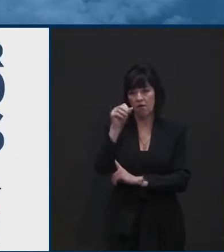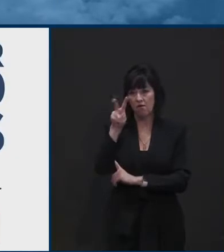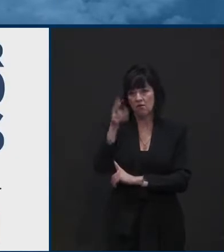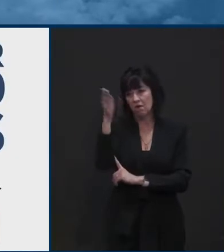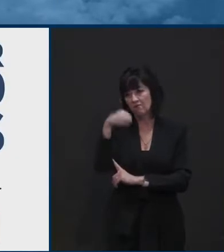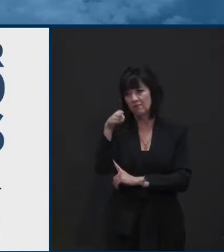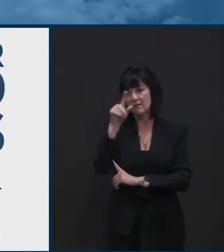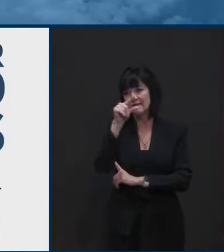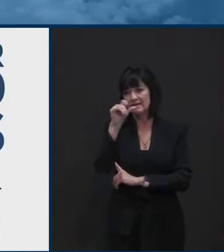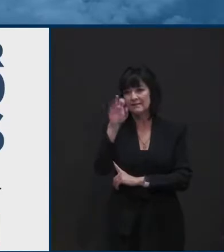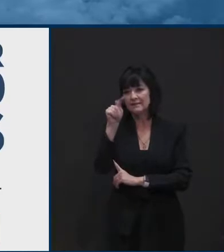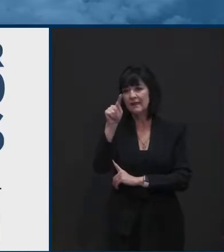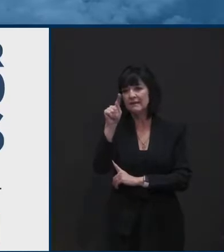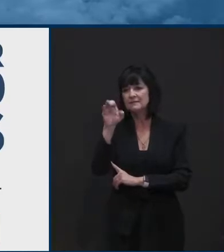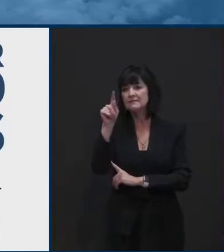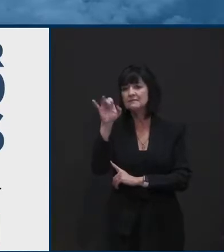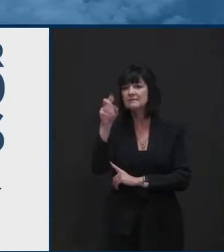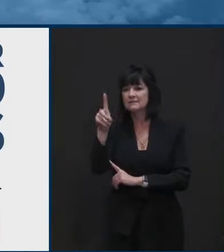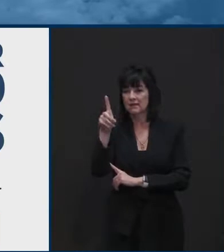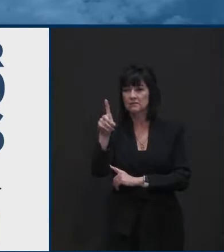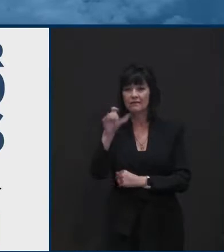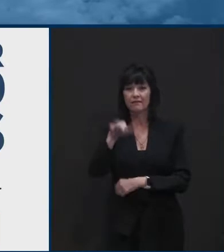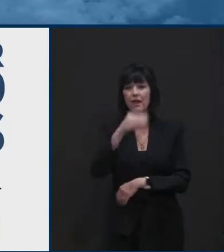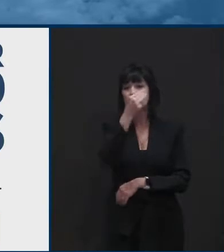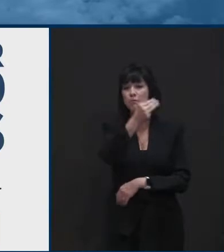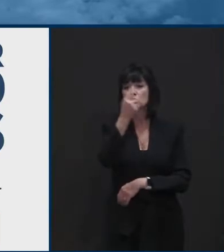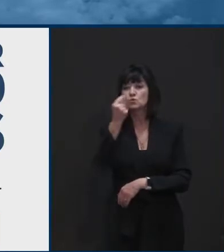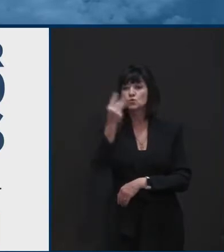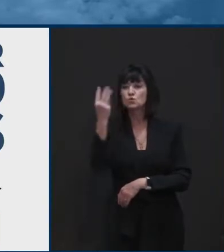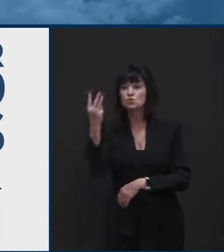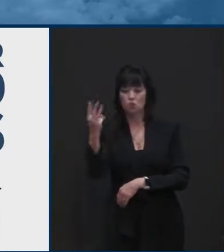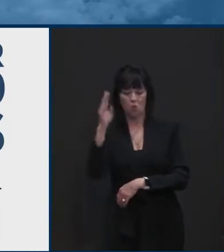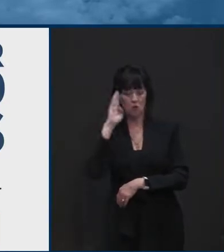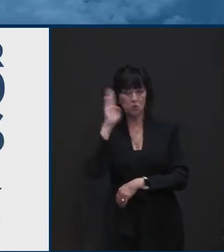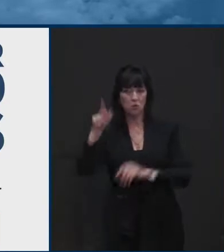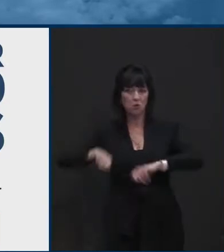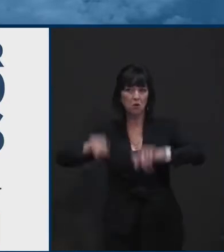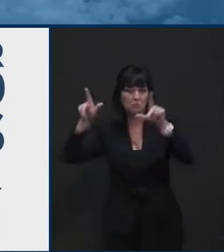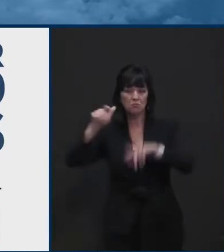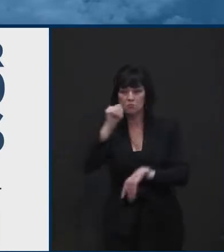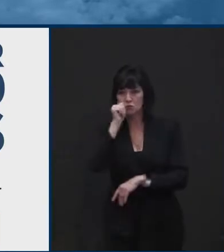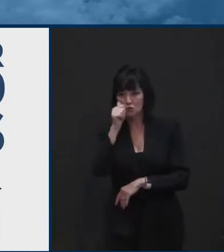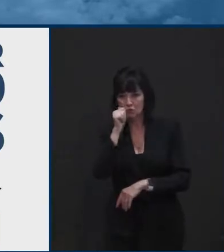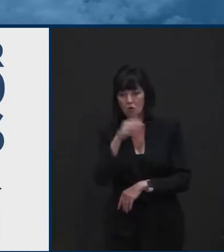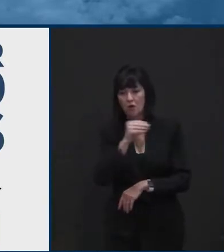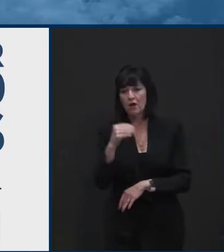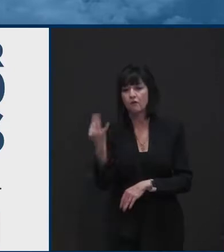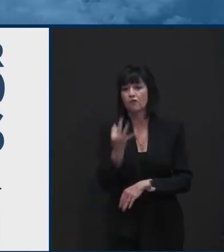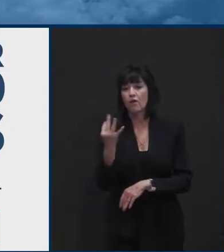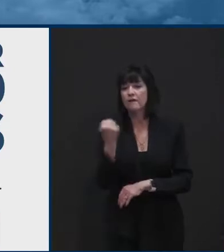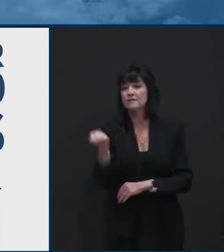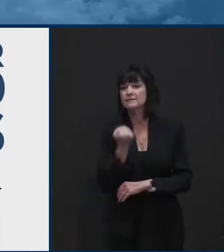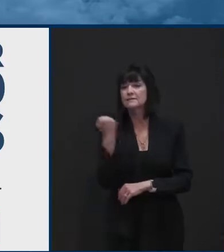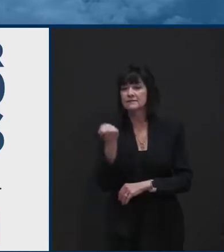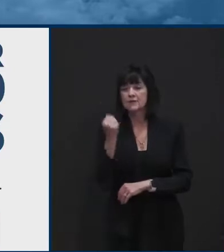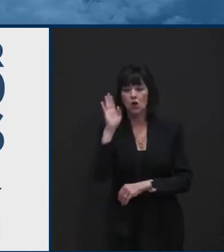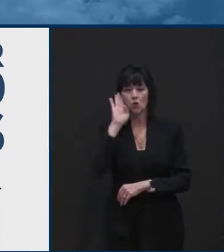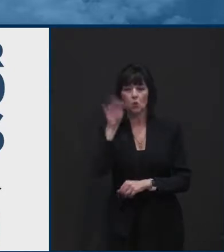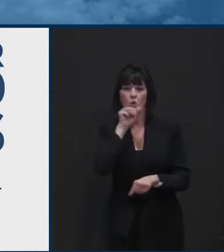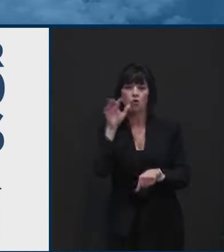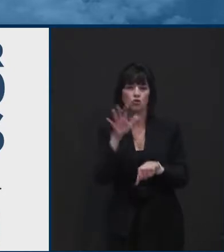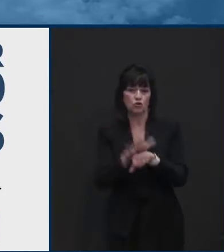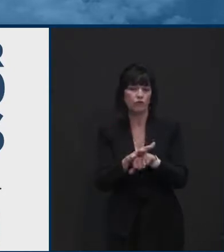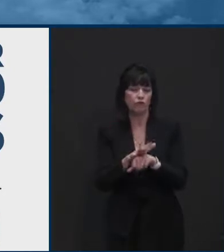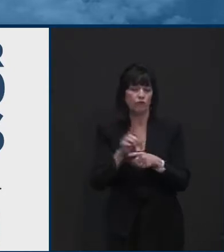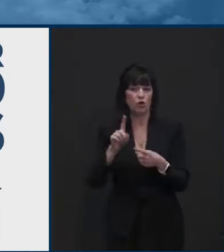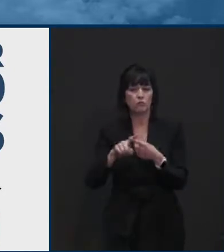And, uh, we had the ones for Monday, Tuesday, Wednesday confirmed. They'll be live tomorrow. And then, uh, Fridays and Saturdays will be, confirmed probably closer to the